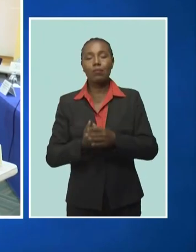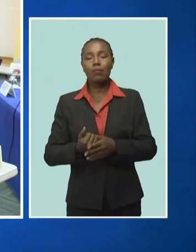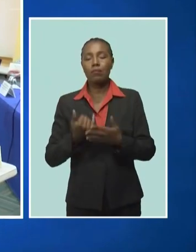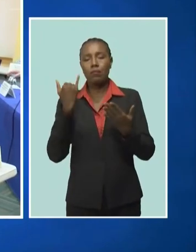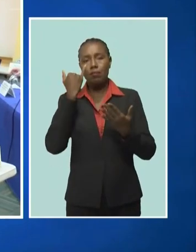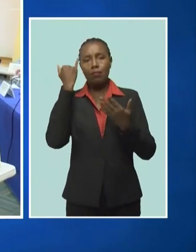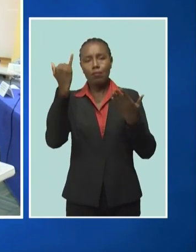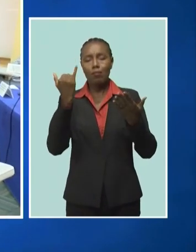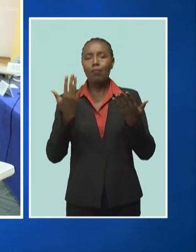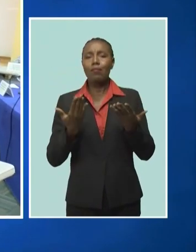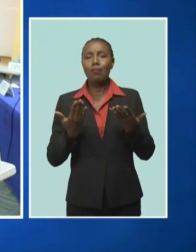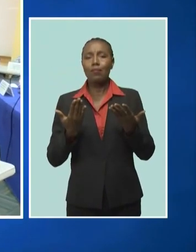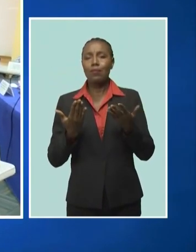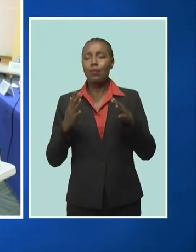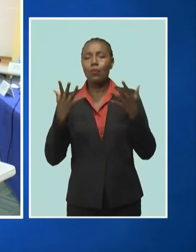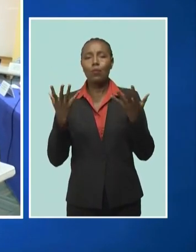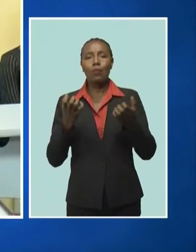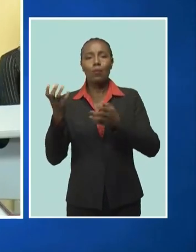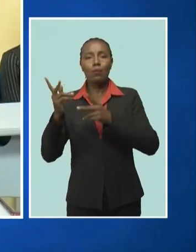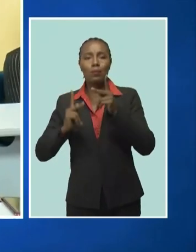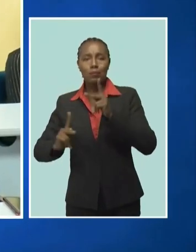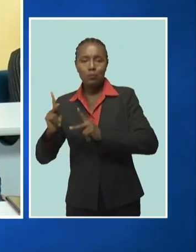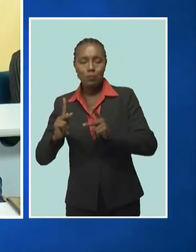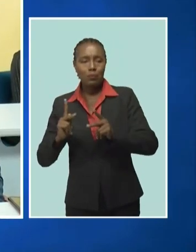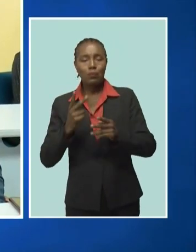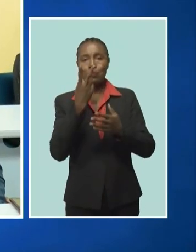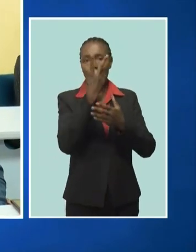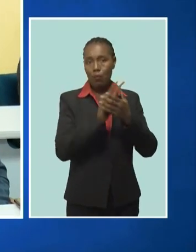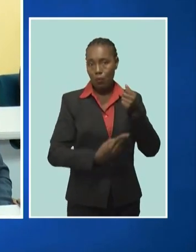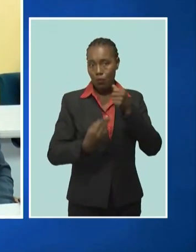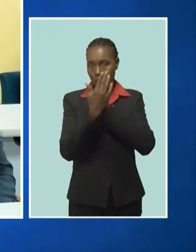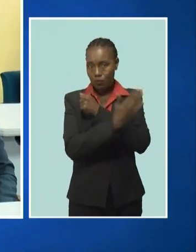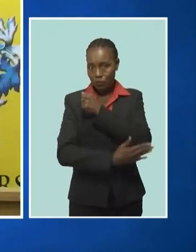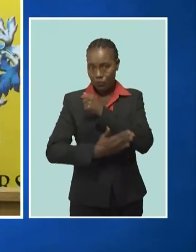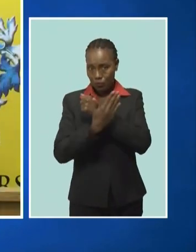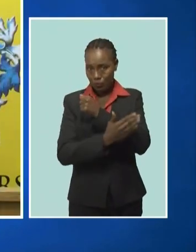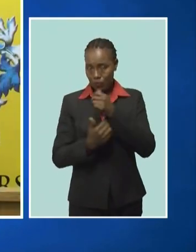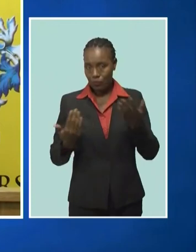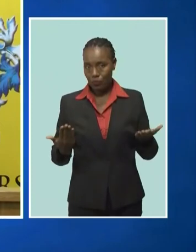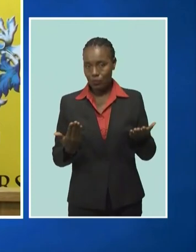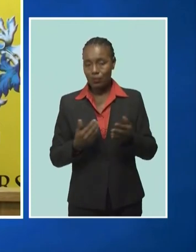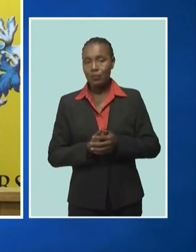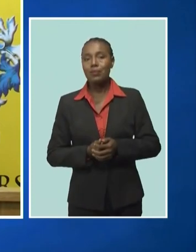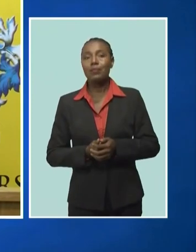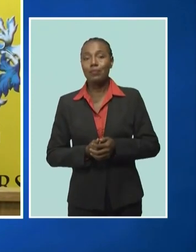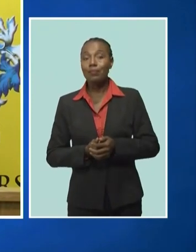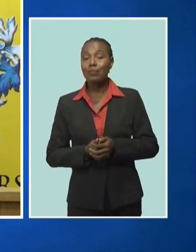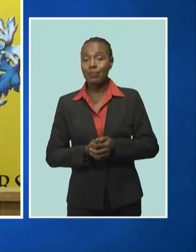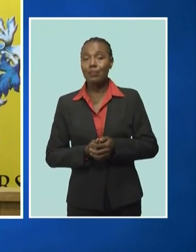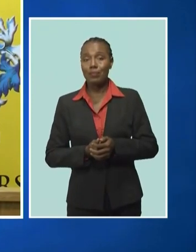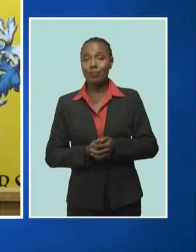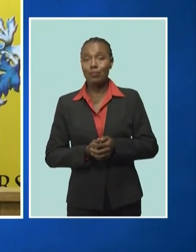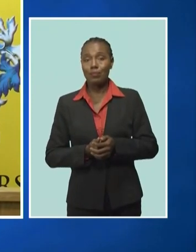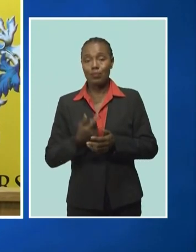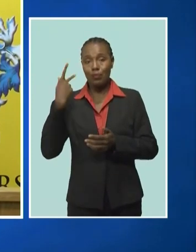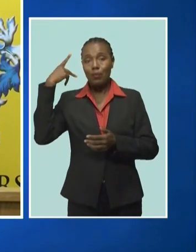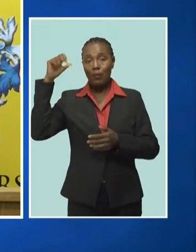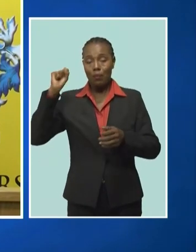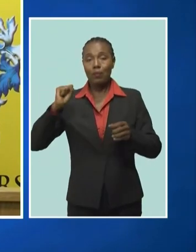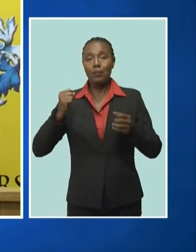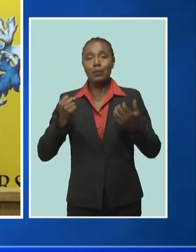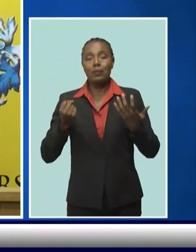will create new frontiers for people of both countries This political presence here it feels just